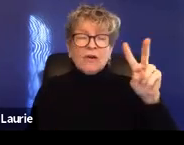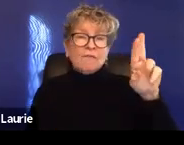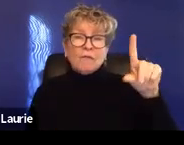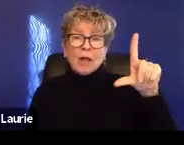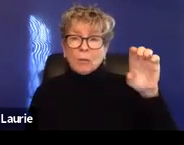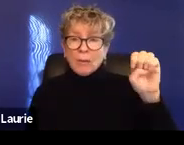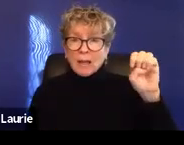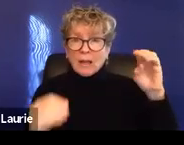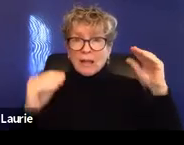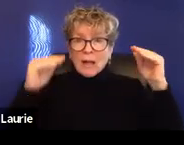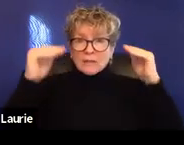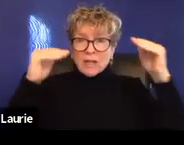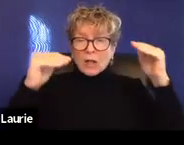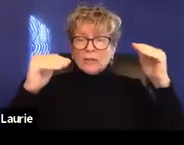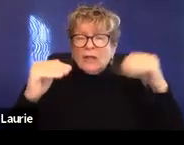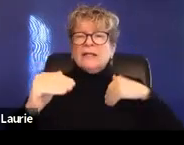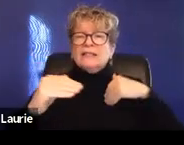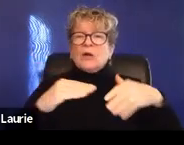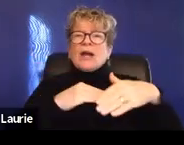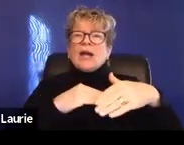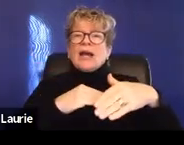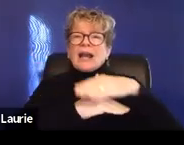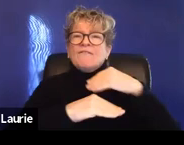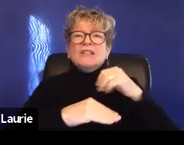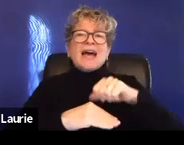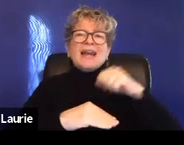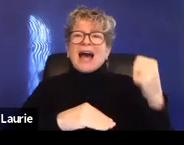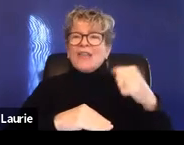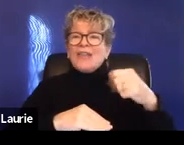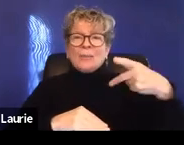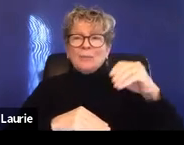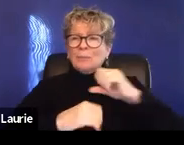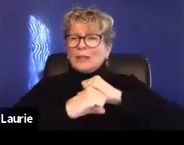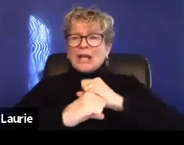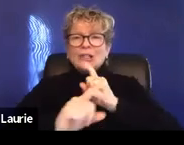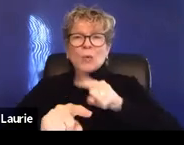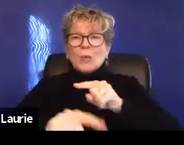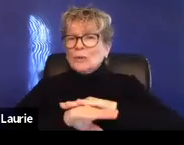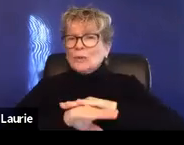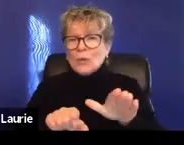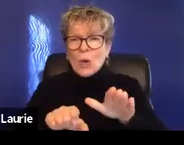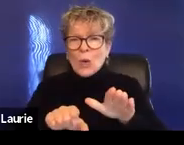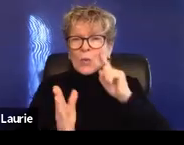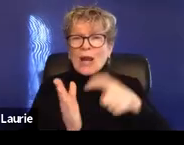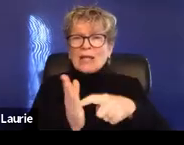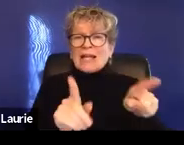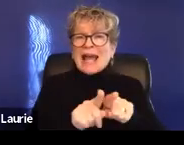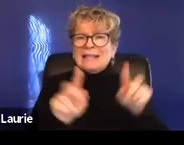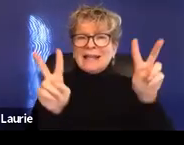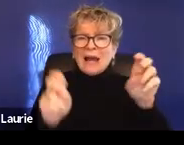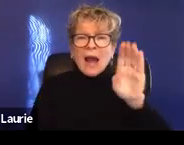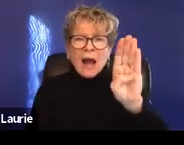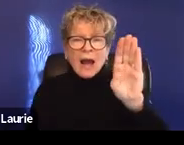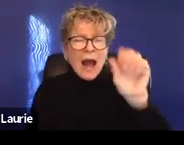that the other protection orders don't necessarily recognize as abuse. But it's not enough that